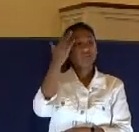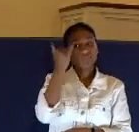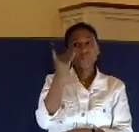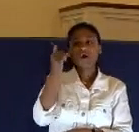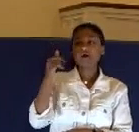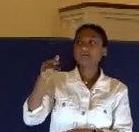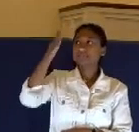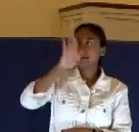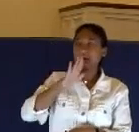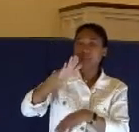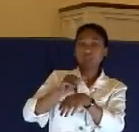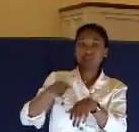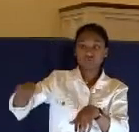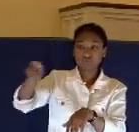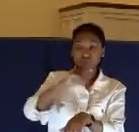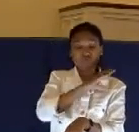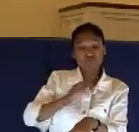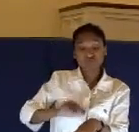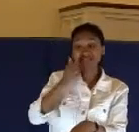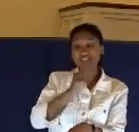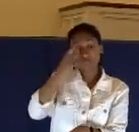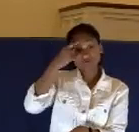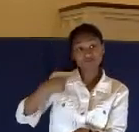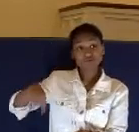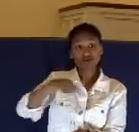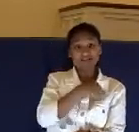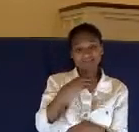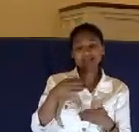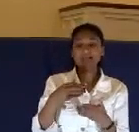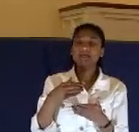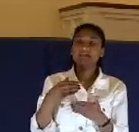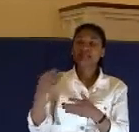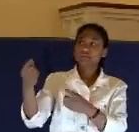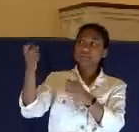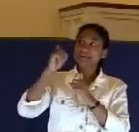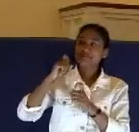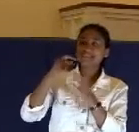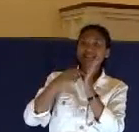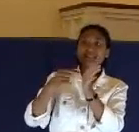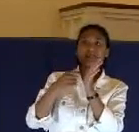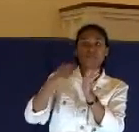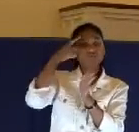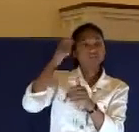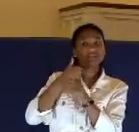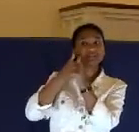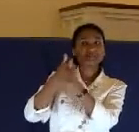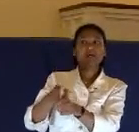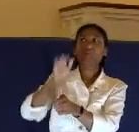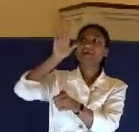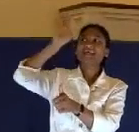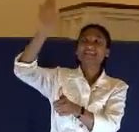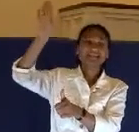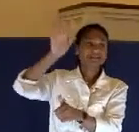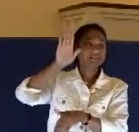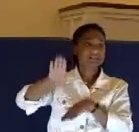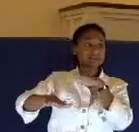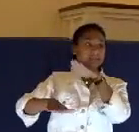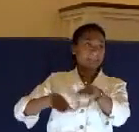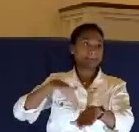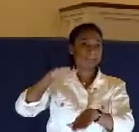because Christ also suffered for us, leaving us an example that you should follow what? Following his steps.